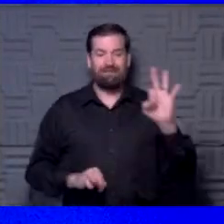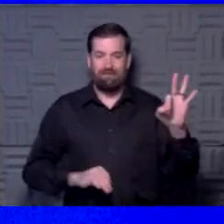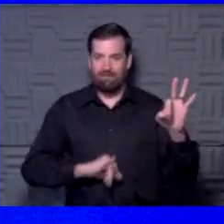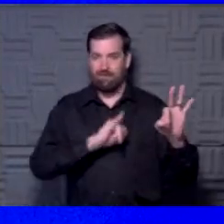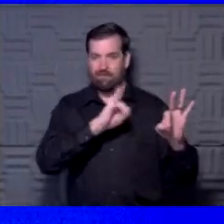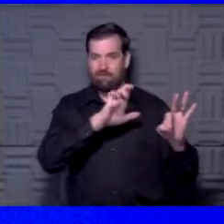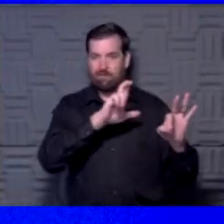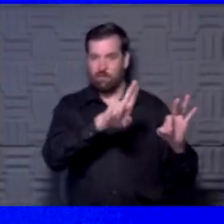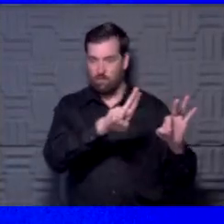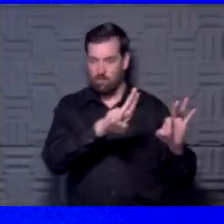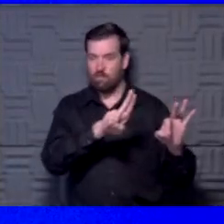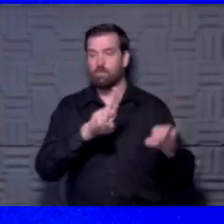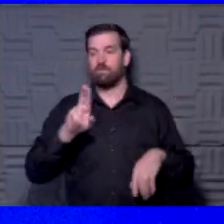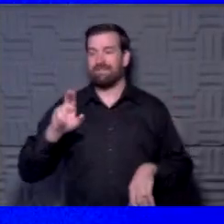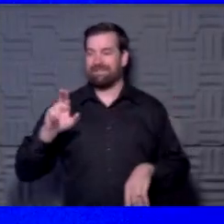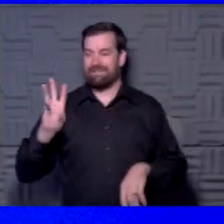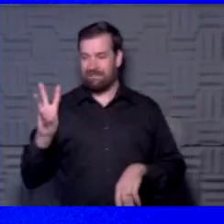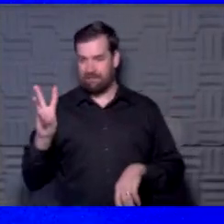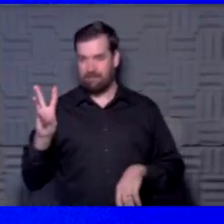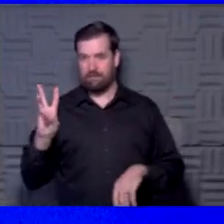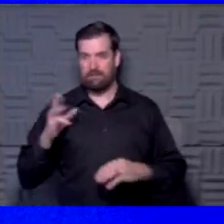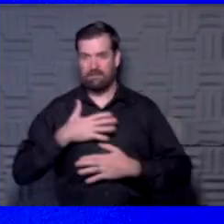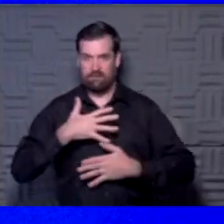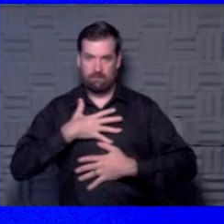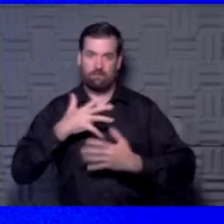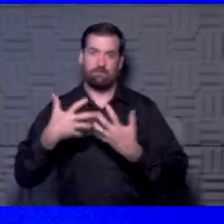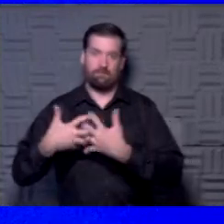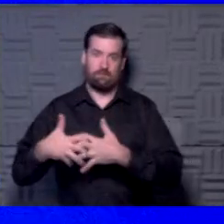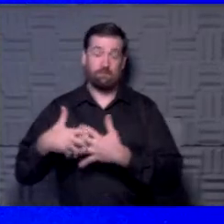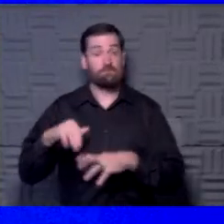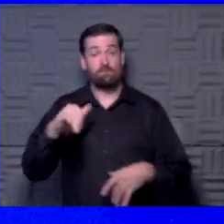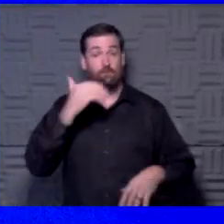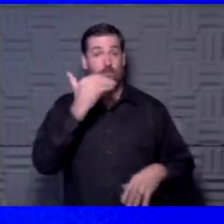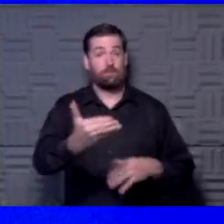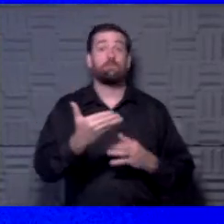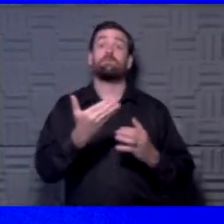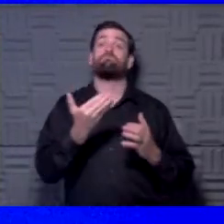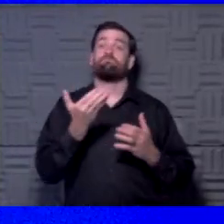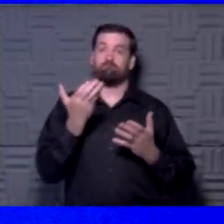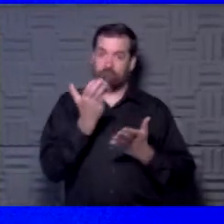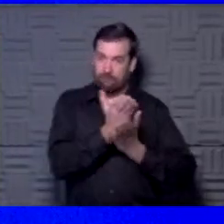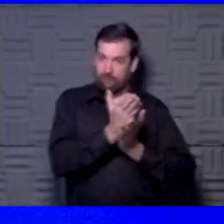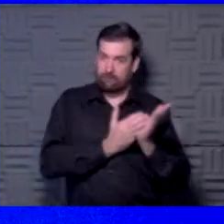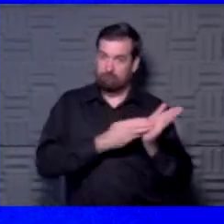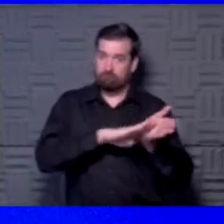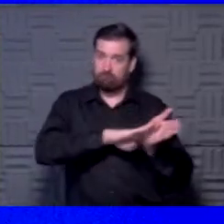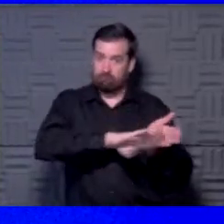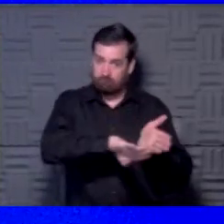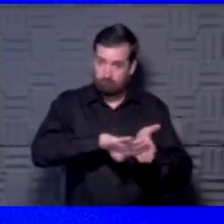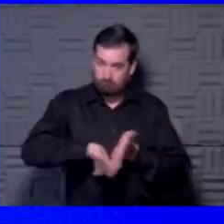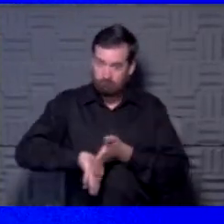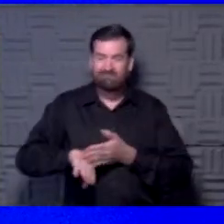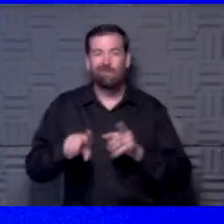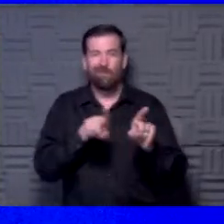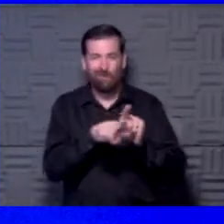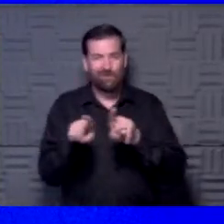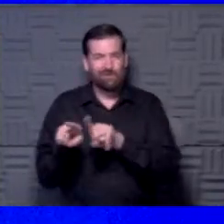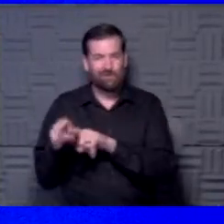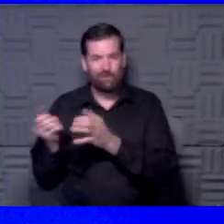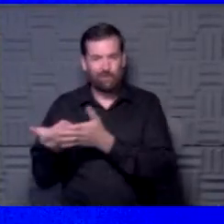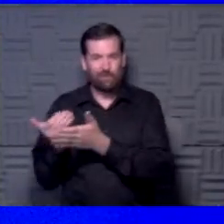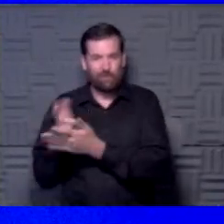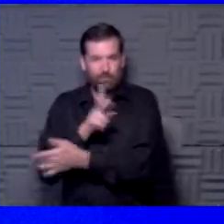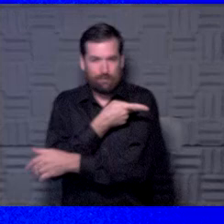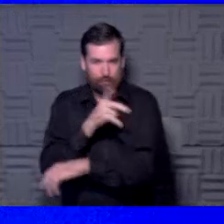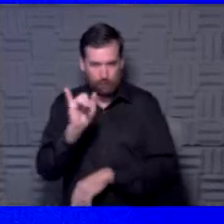the ICU and six of those on the ventilator. So that is good. We have had discharges. You know, we have had admissions as well during